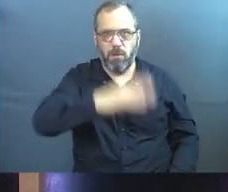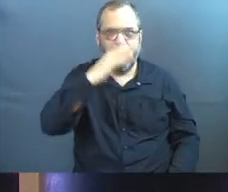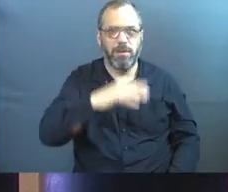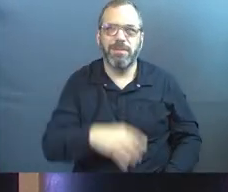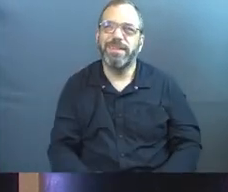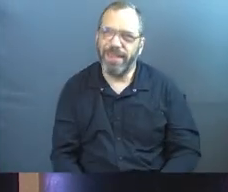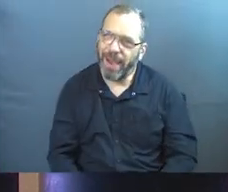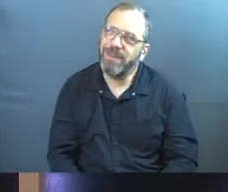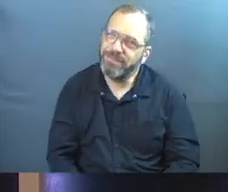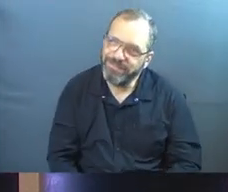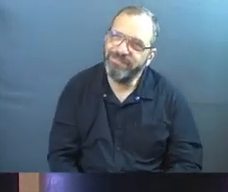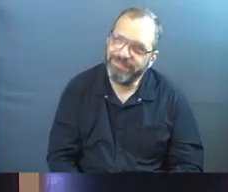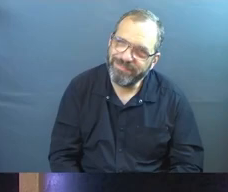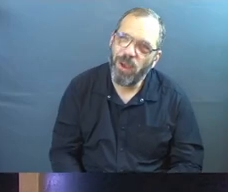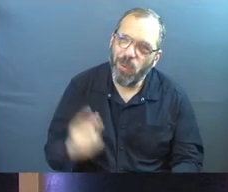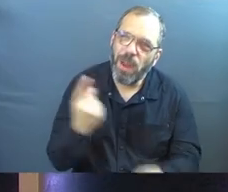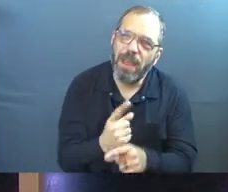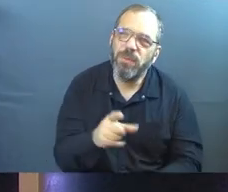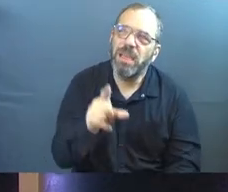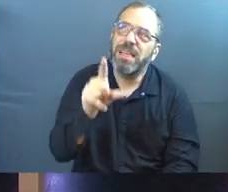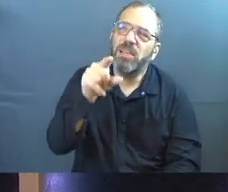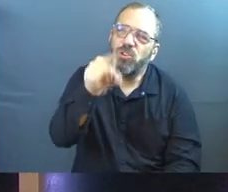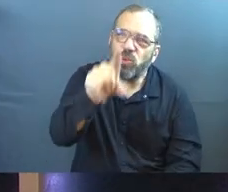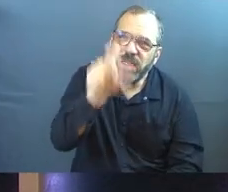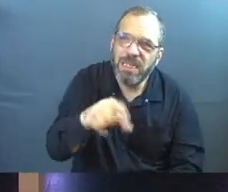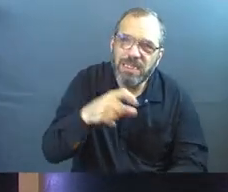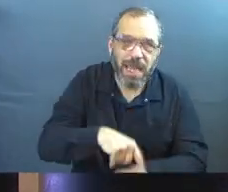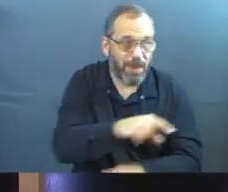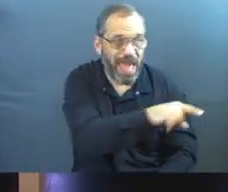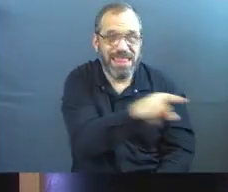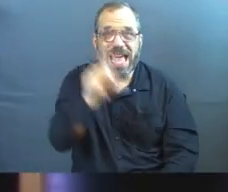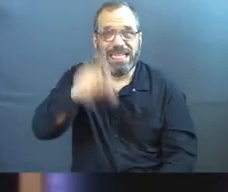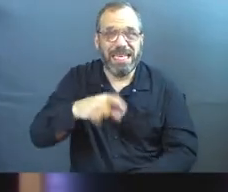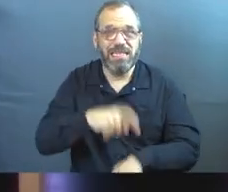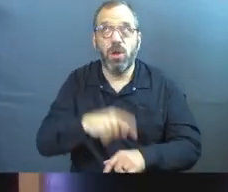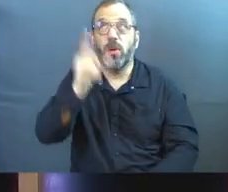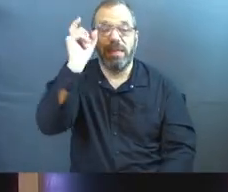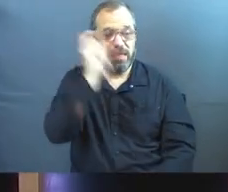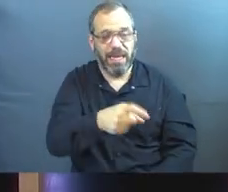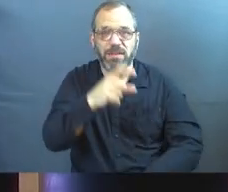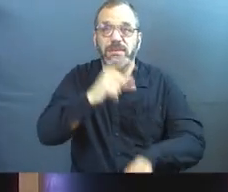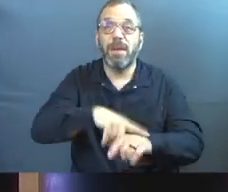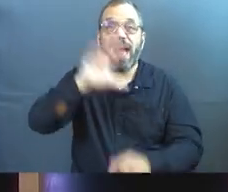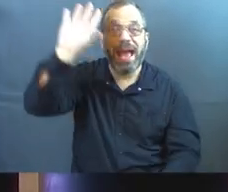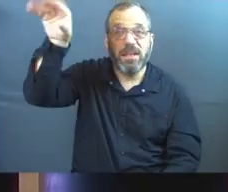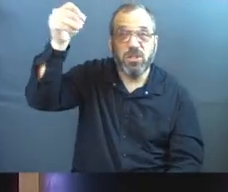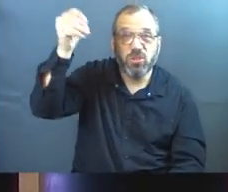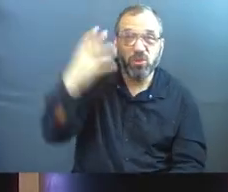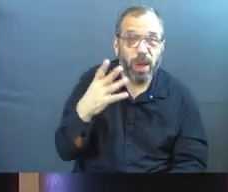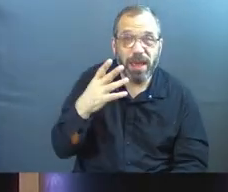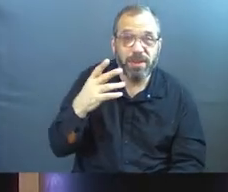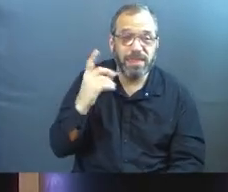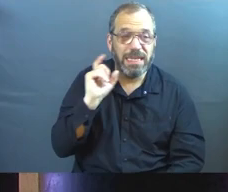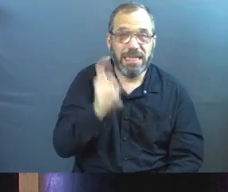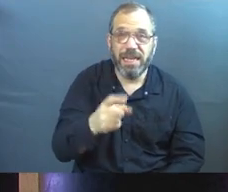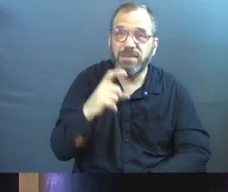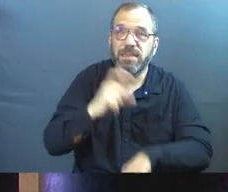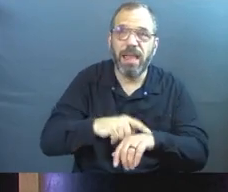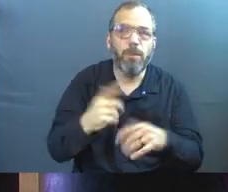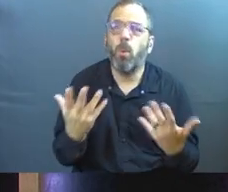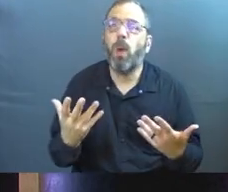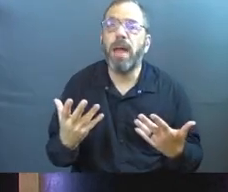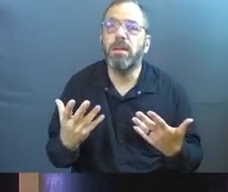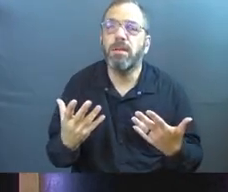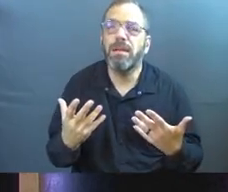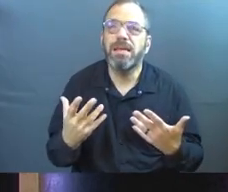Yeah. We needed time. They need time. And so God gives time in his grace. He gives people time. Time